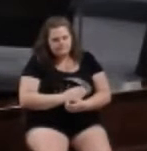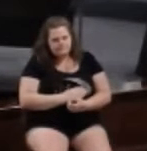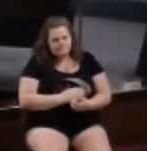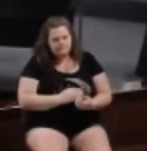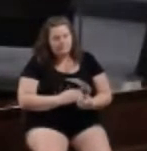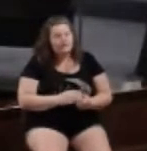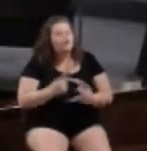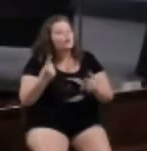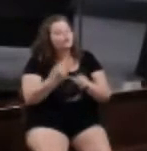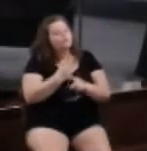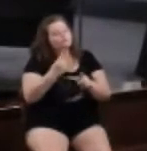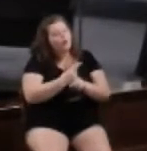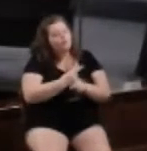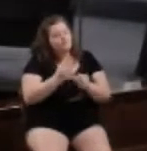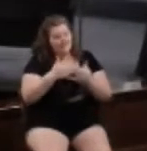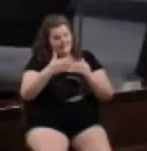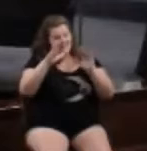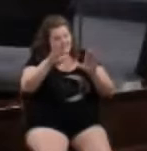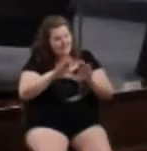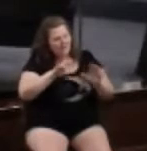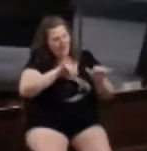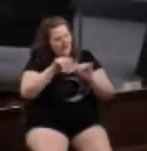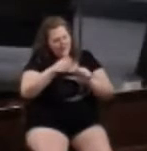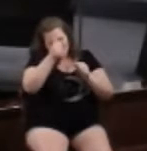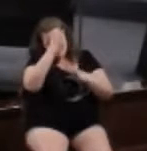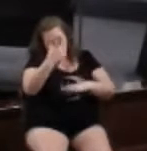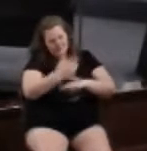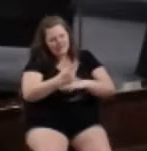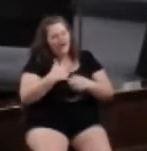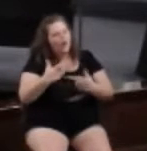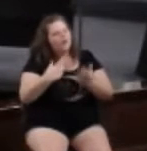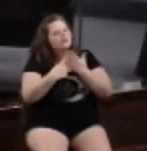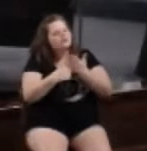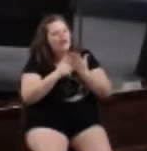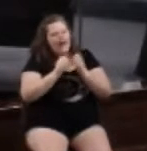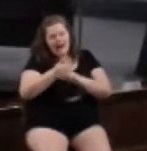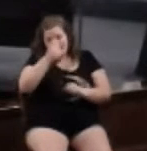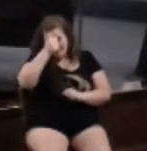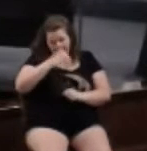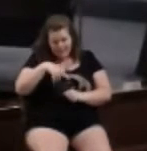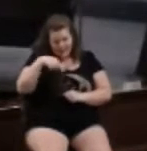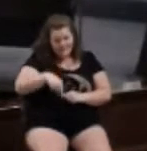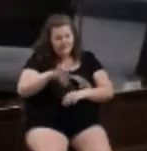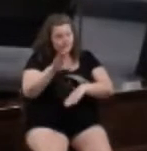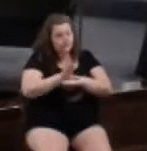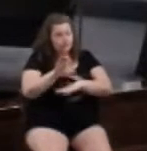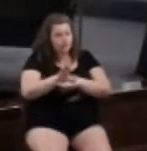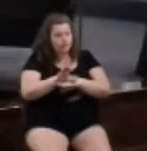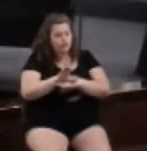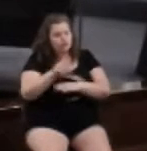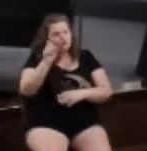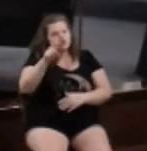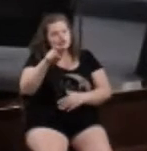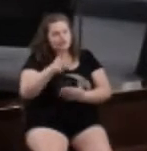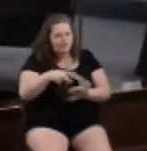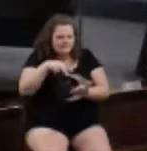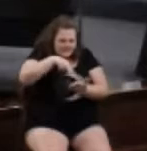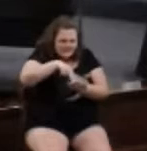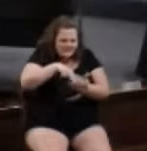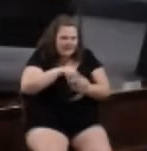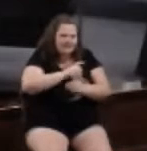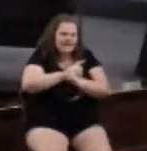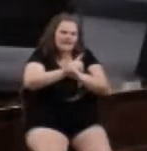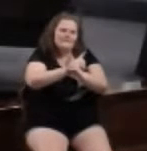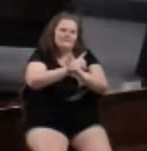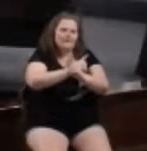And as appropriate, since next Sunday is also Father's Day, I also want to talk about how the men of the church should be standing in defense of the